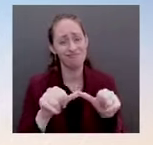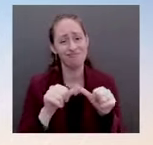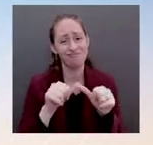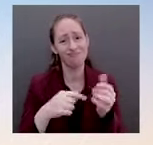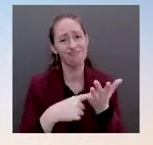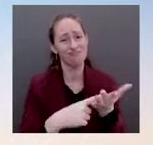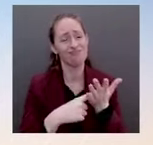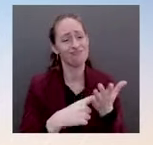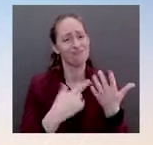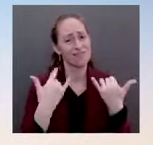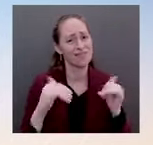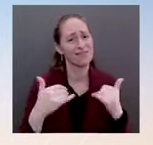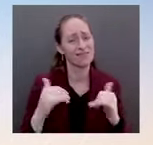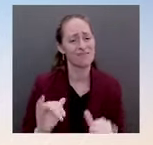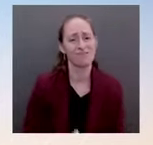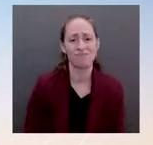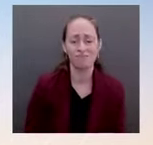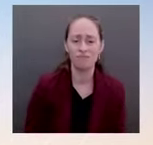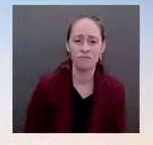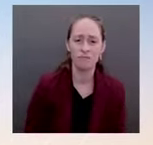range of options in the event those need to be considered.